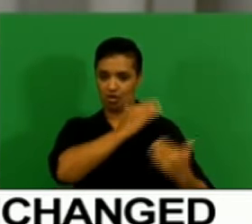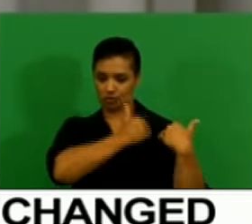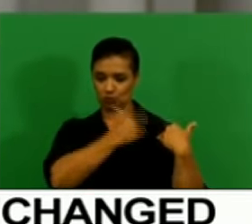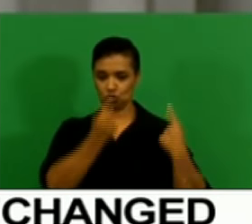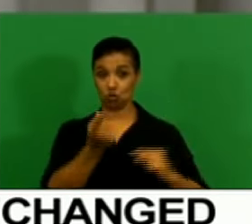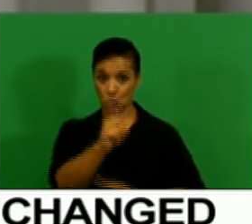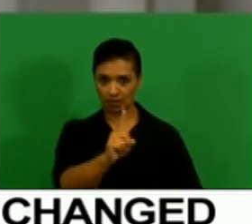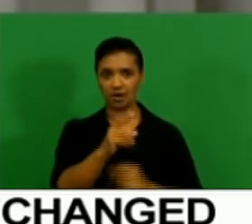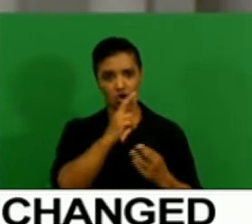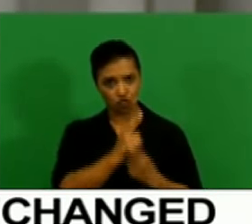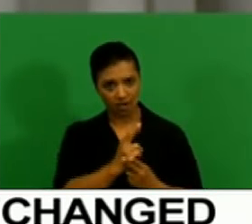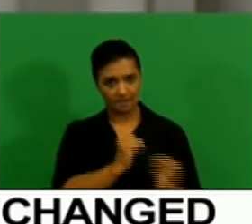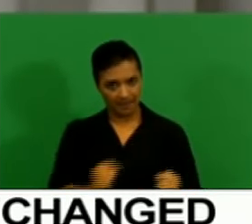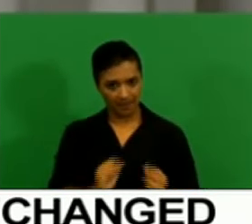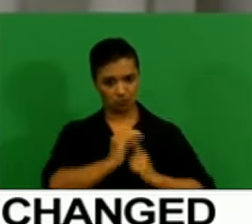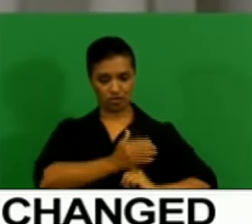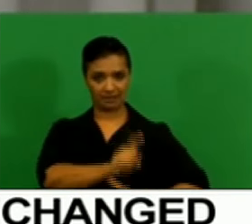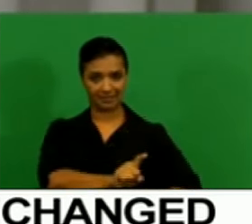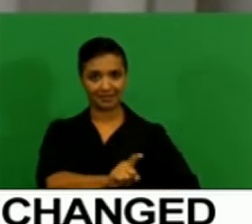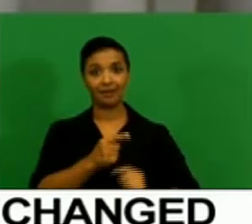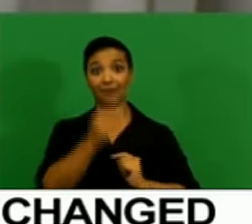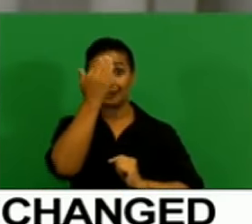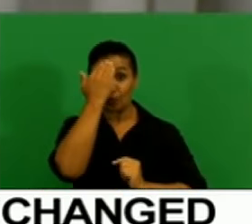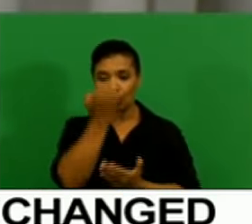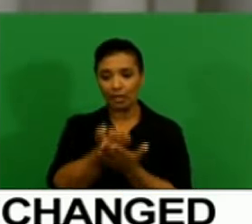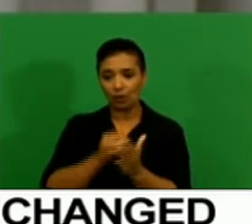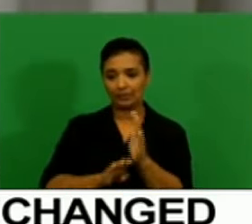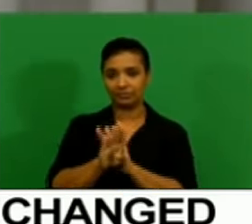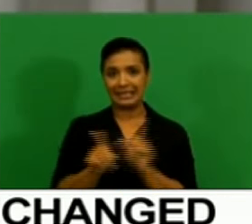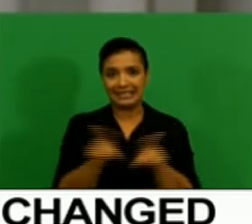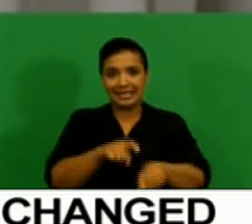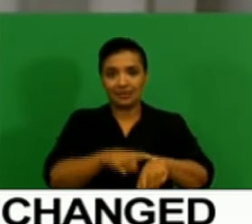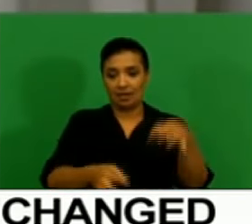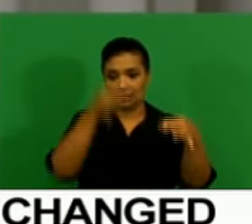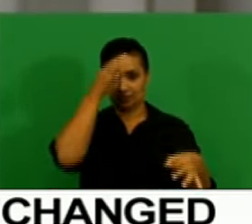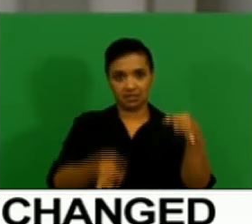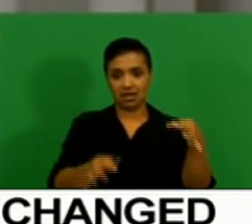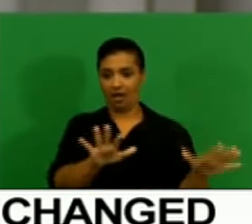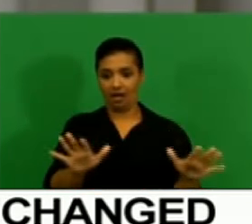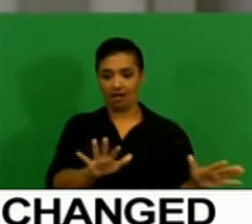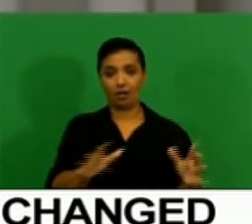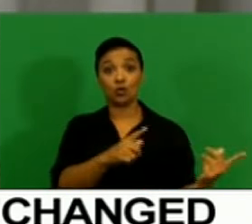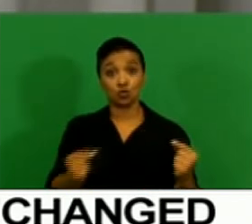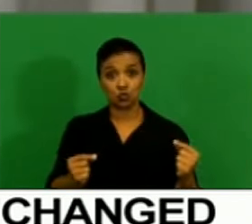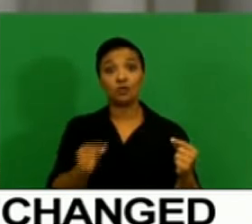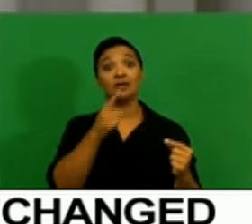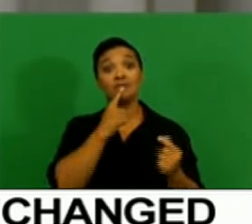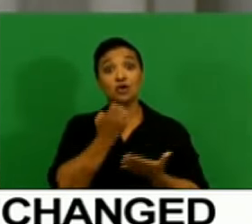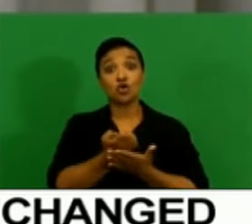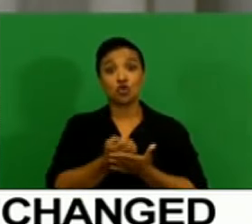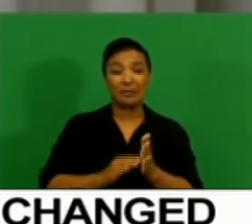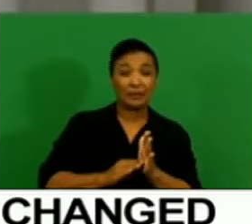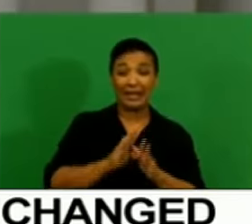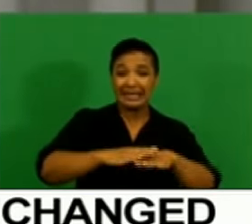of the currency in the interest of balance and sustainable growth. And with growth at those low levels, you can't even quite